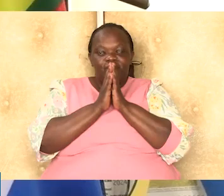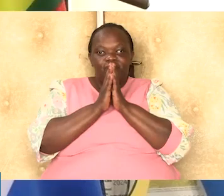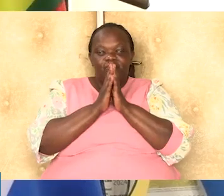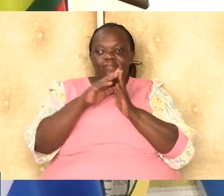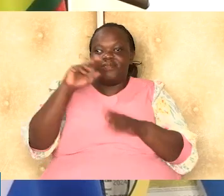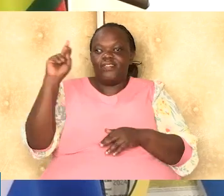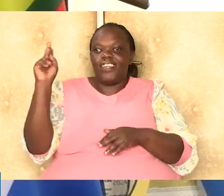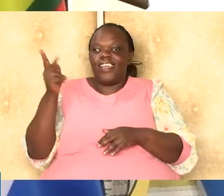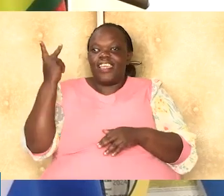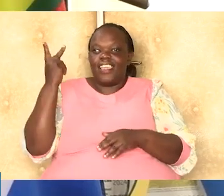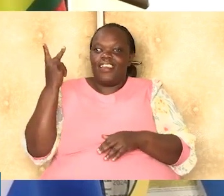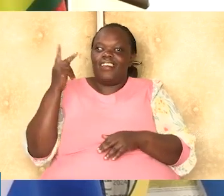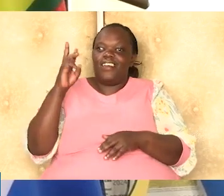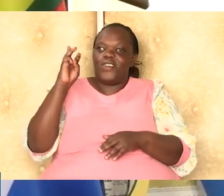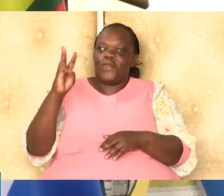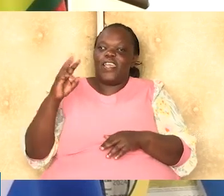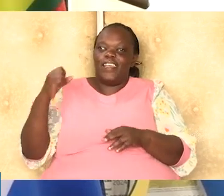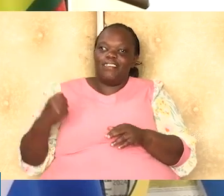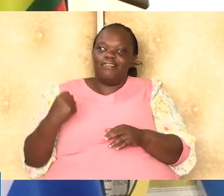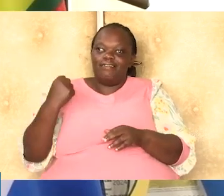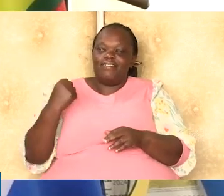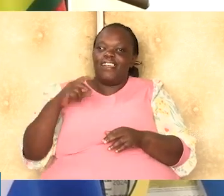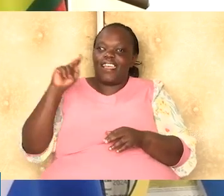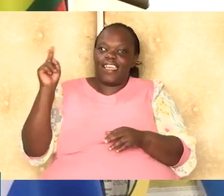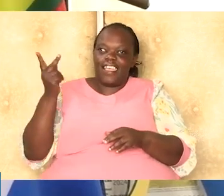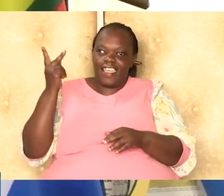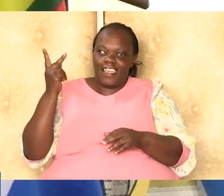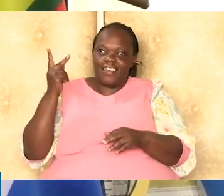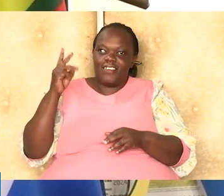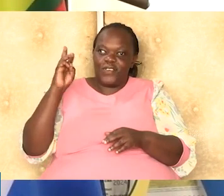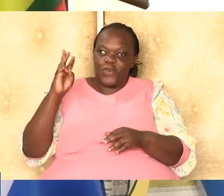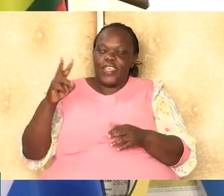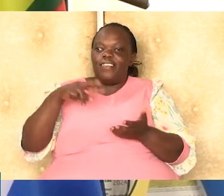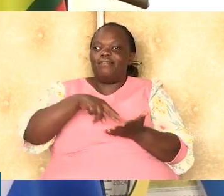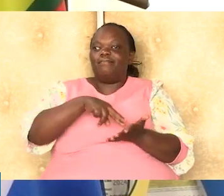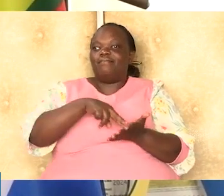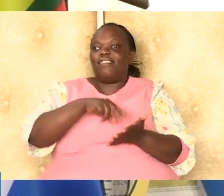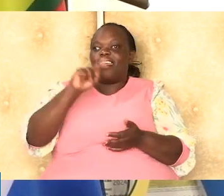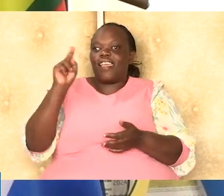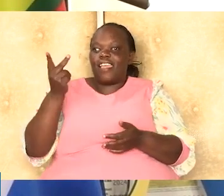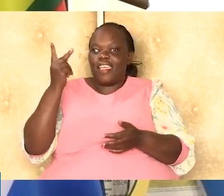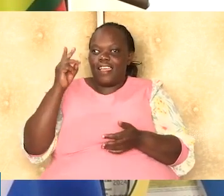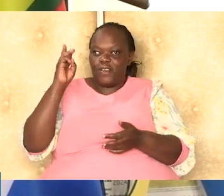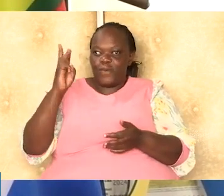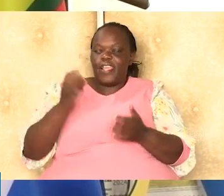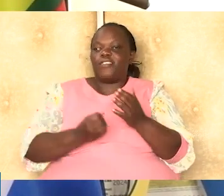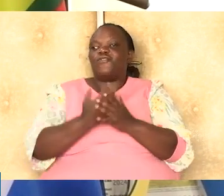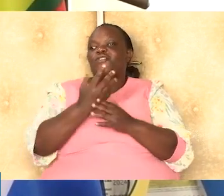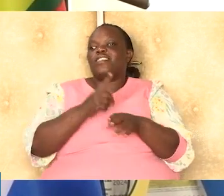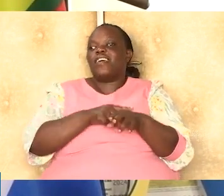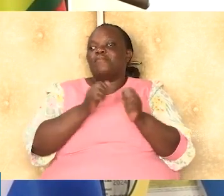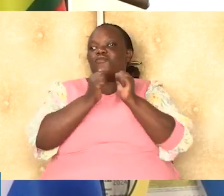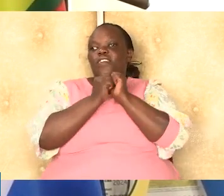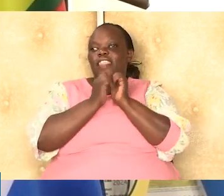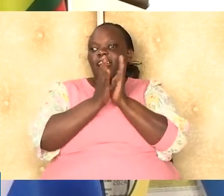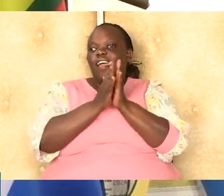Kenya, itainuka. Kenya, itasimama. Kenya, itanawiri kwa